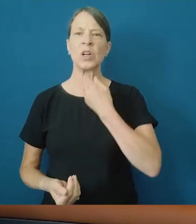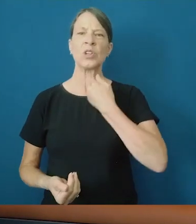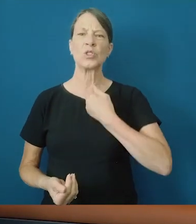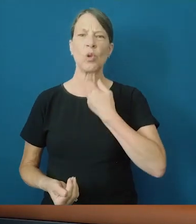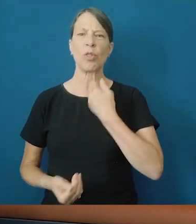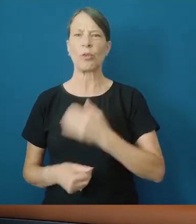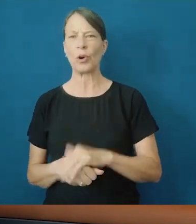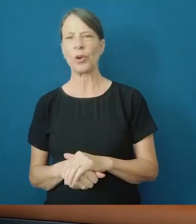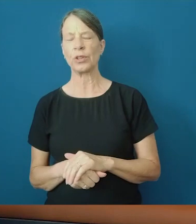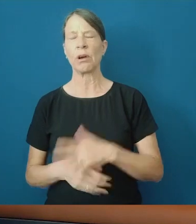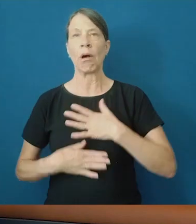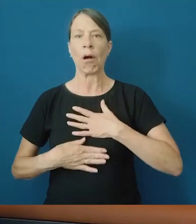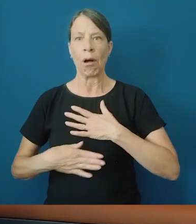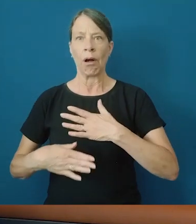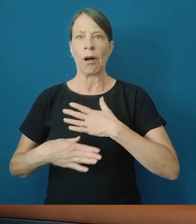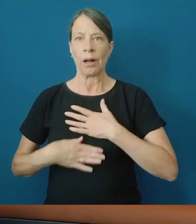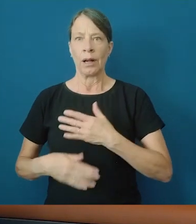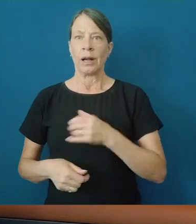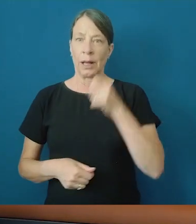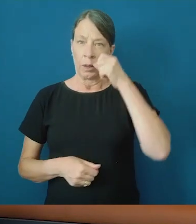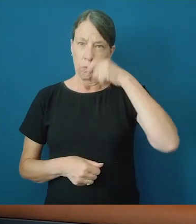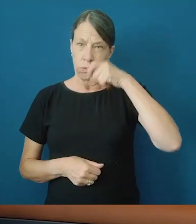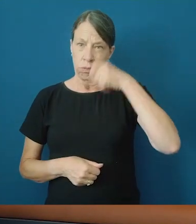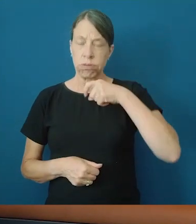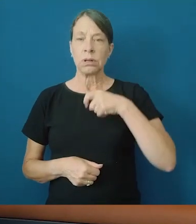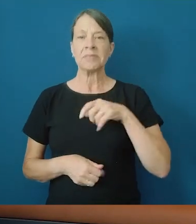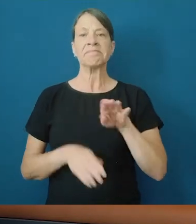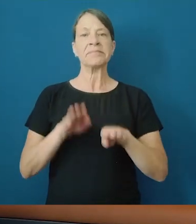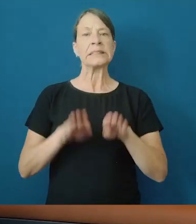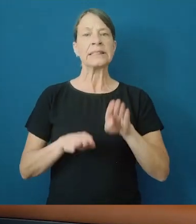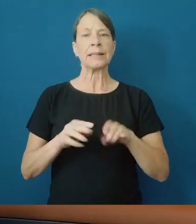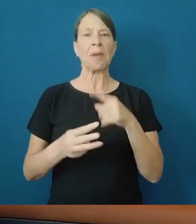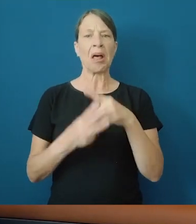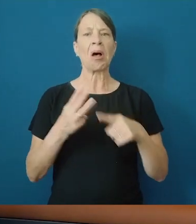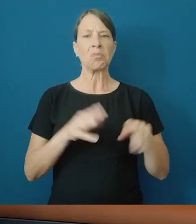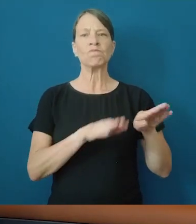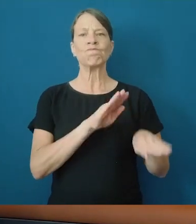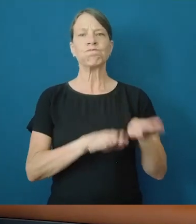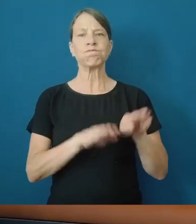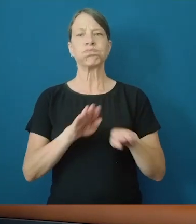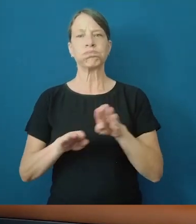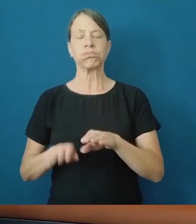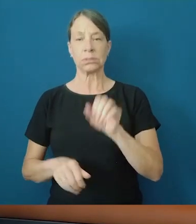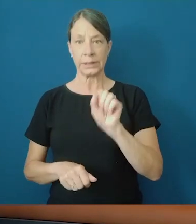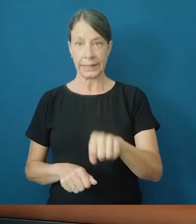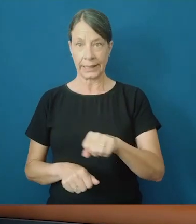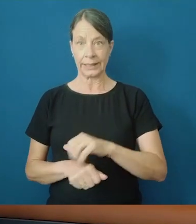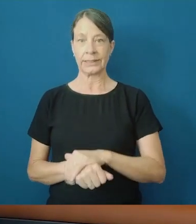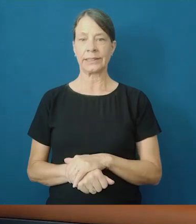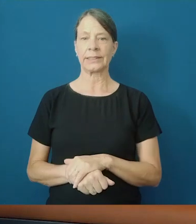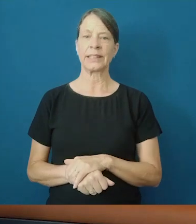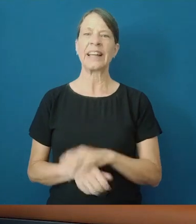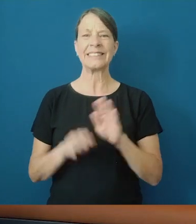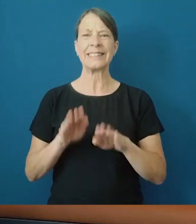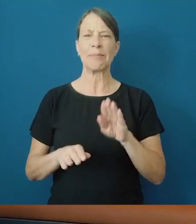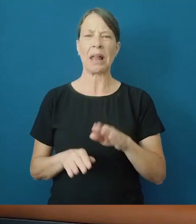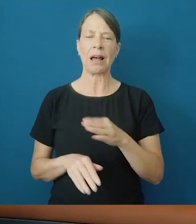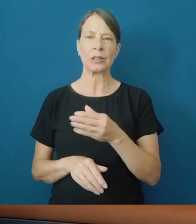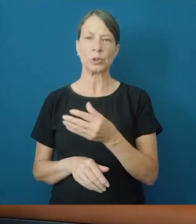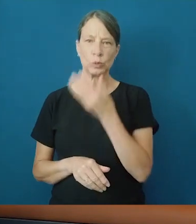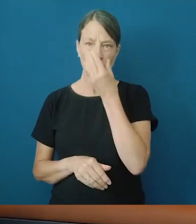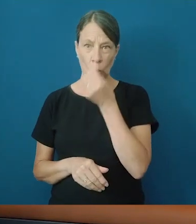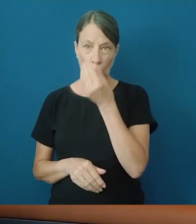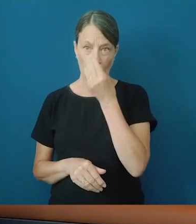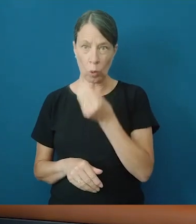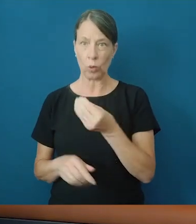shortness of breath, runny nose, have broadly remained unchanged. There's still that sort of group of symptoms that are very similar to cold and